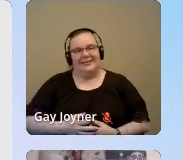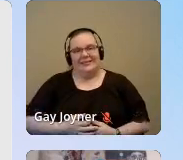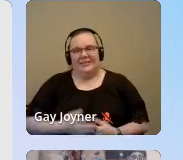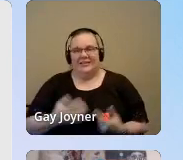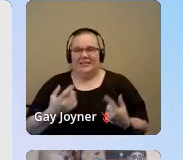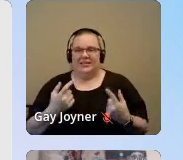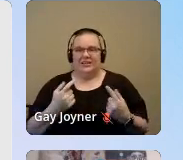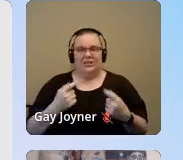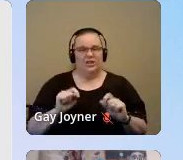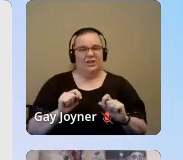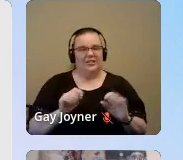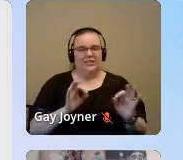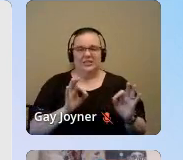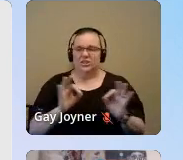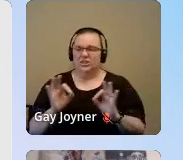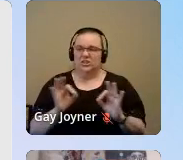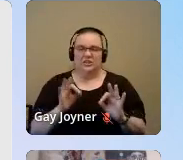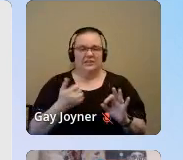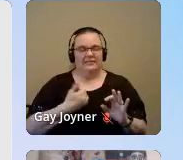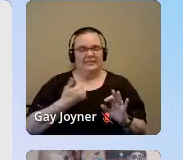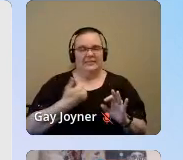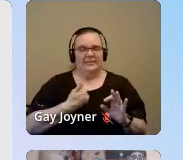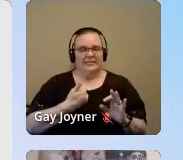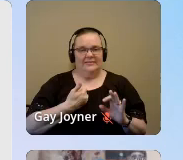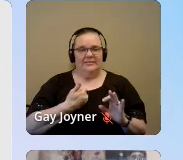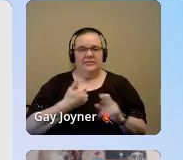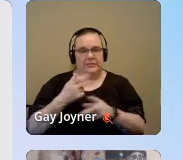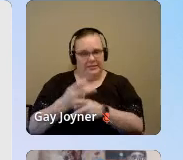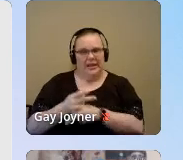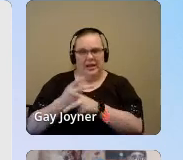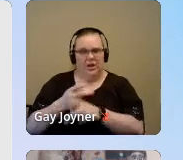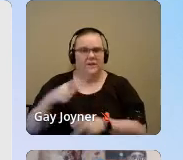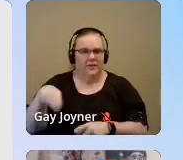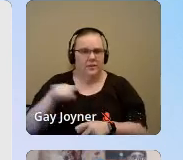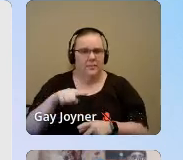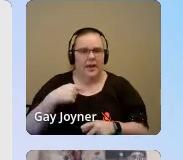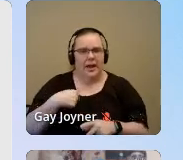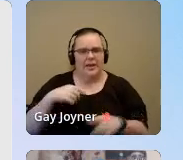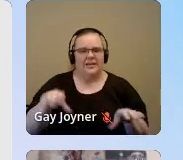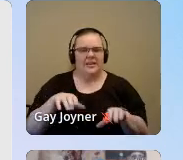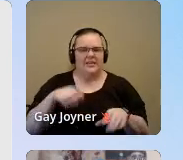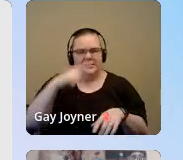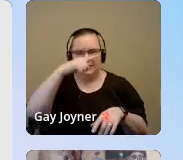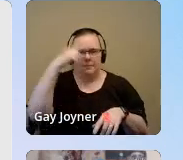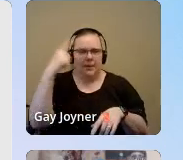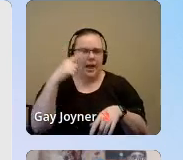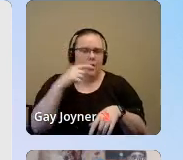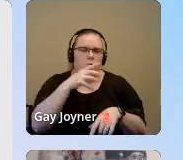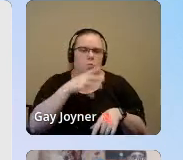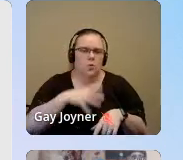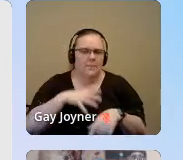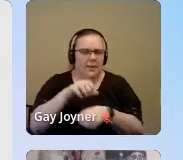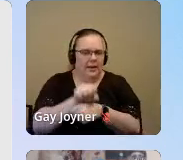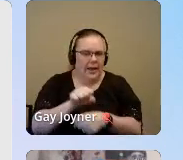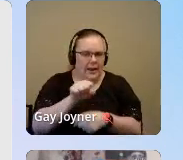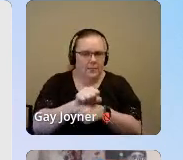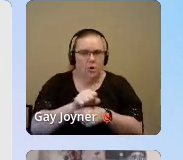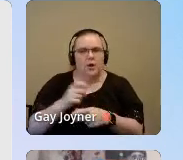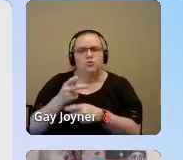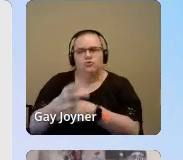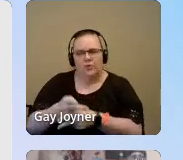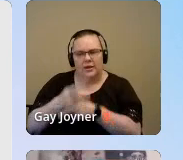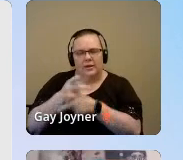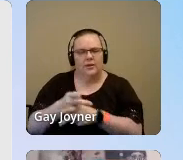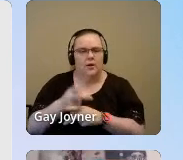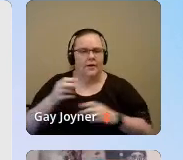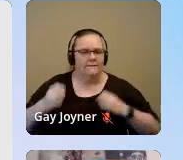distracted people from myself by taking care of them. I did this black woman labor of taking care of other people emotionally. And